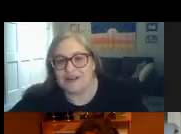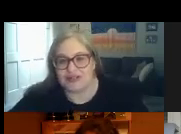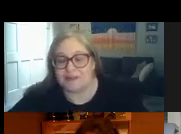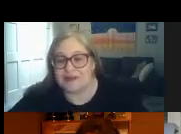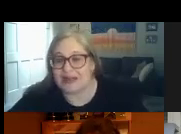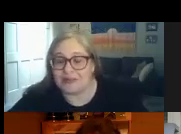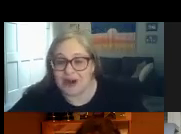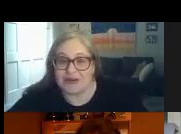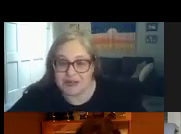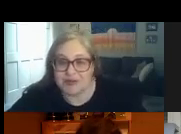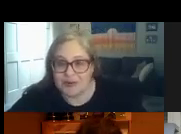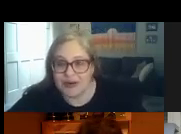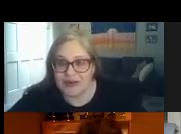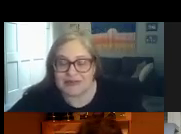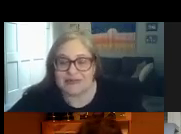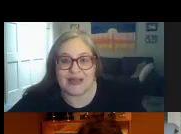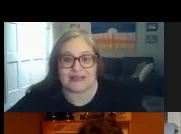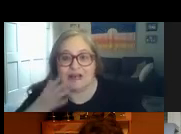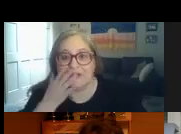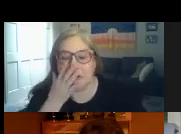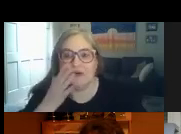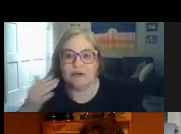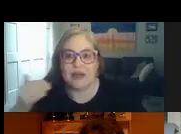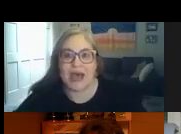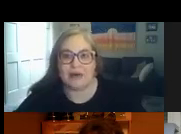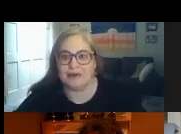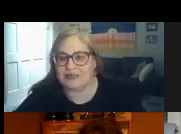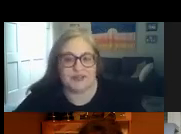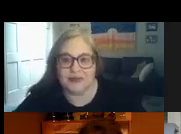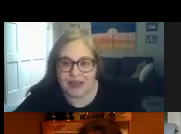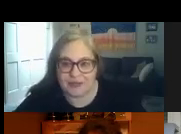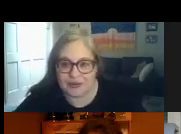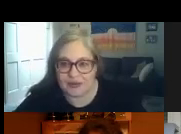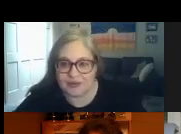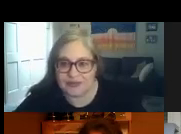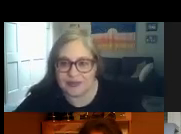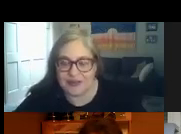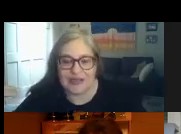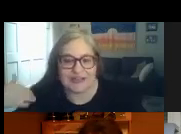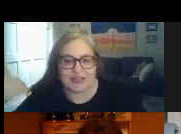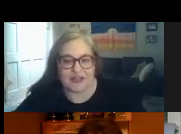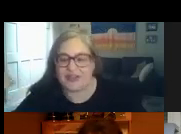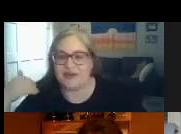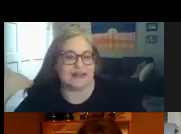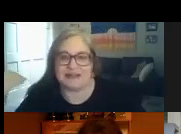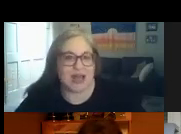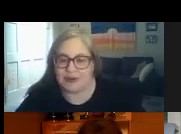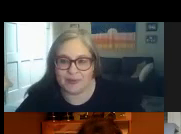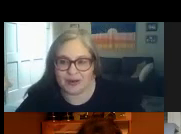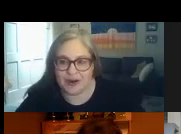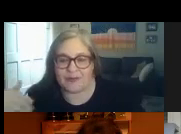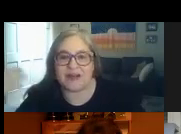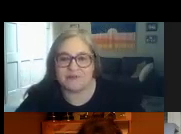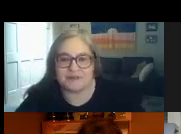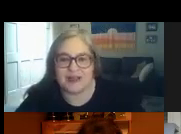you should be getting progress reports that tell you how he's doing on those goals it should cut there it's not a